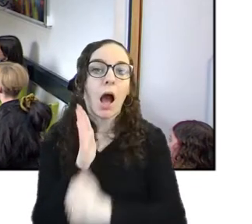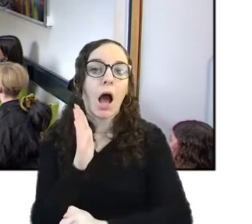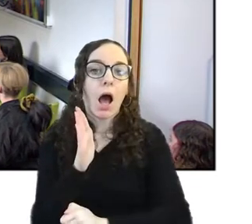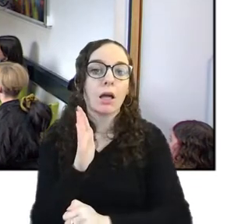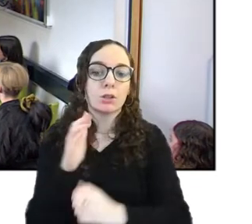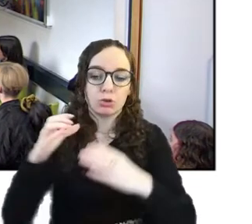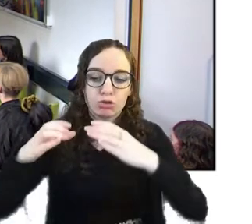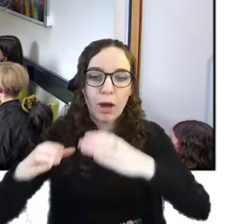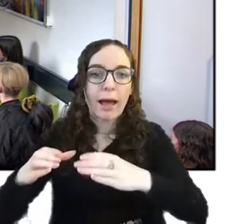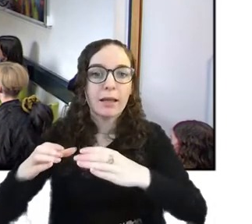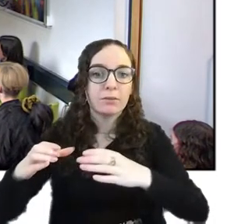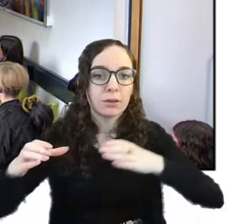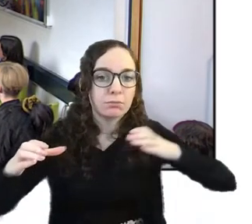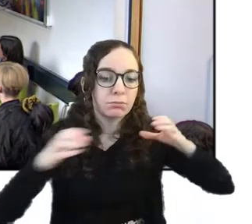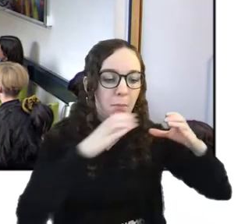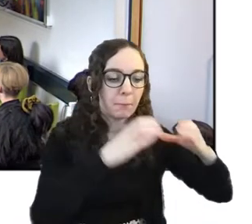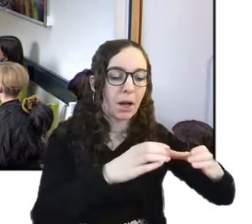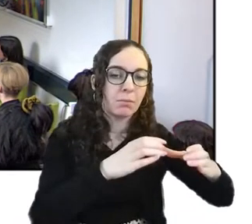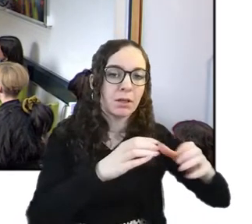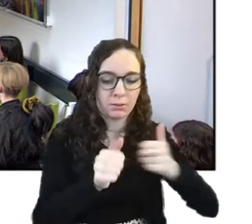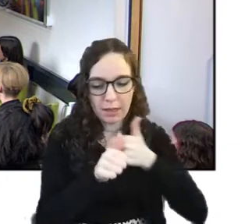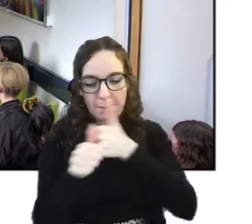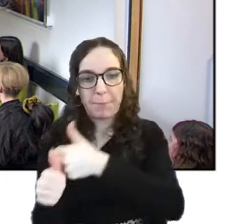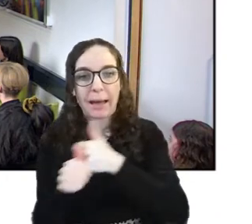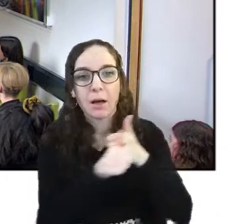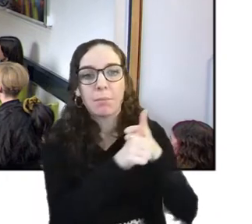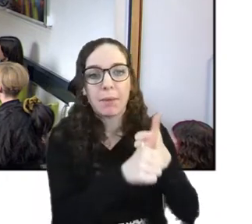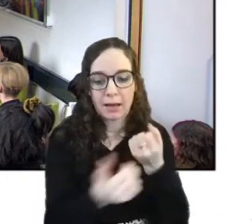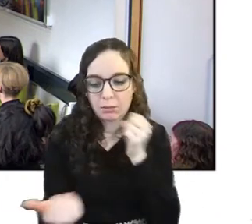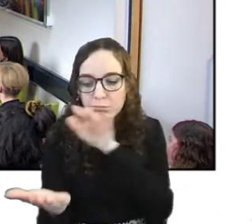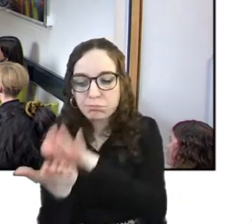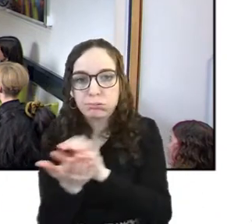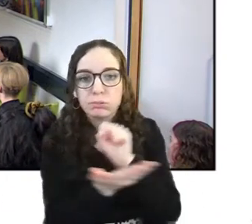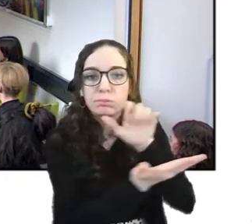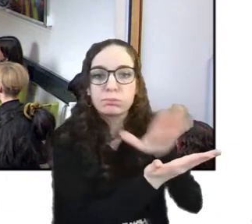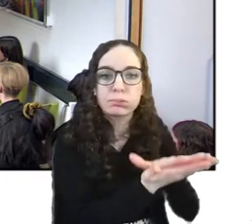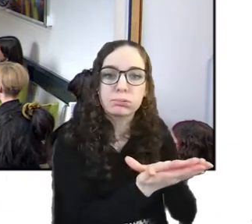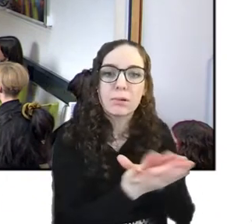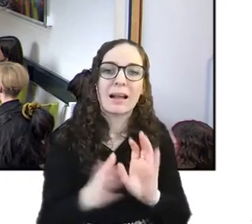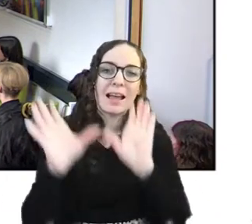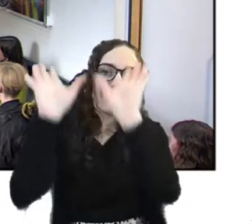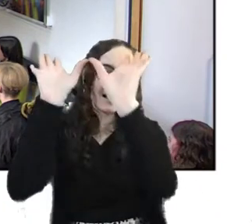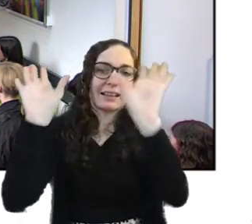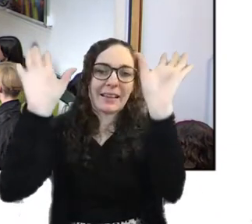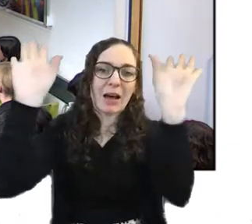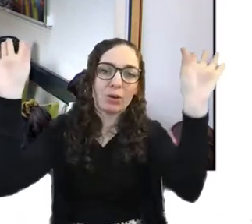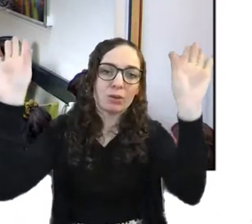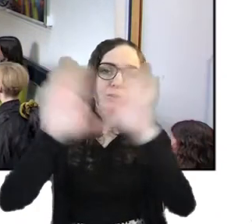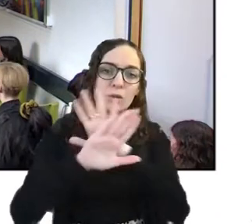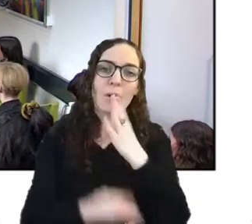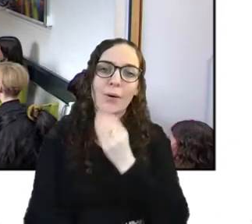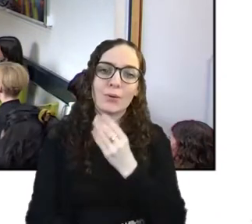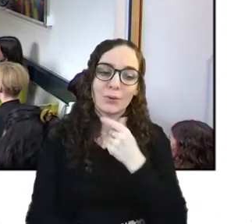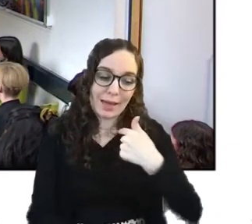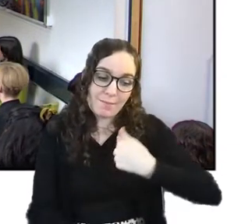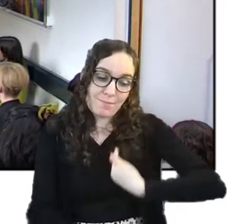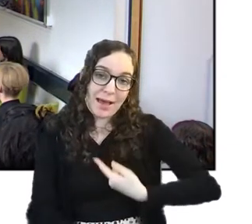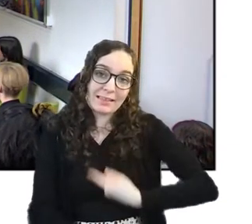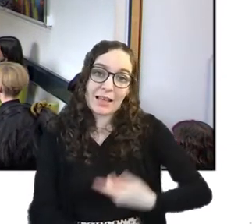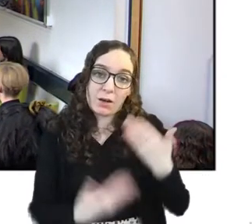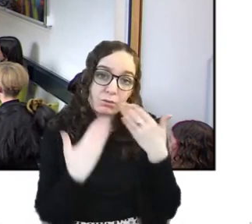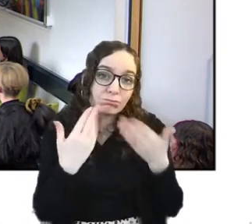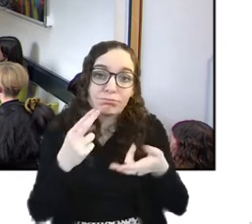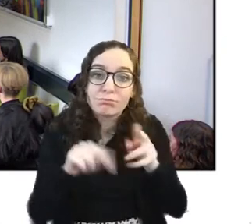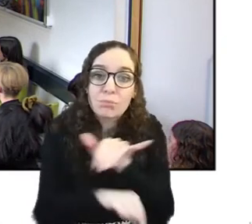rather than backing it up on the cloud um i don't know if that's better or not um but i